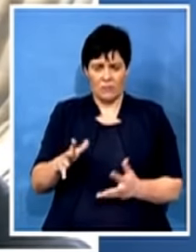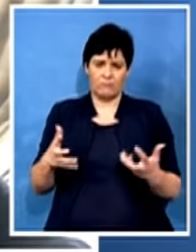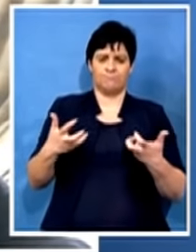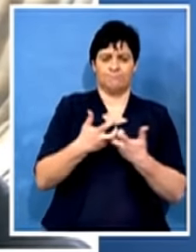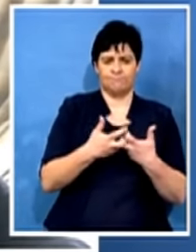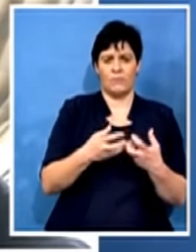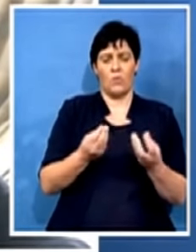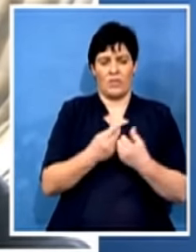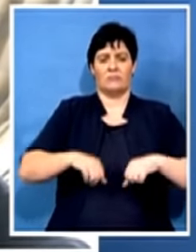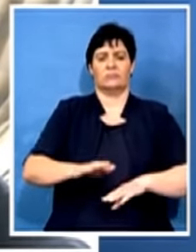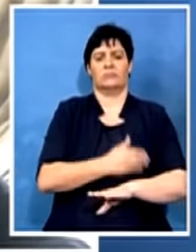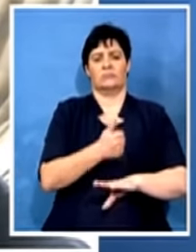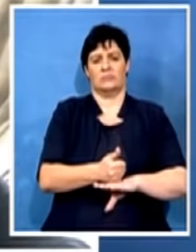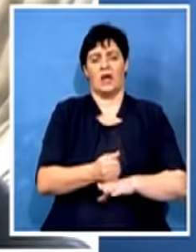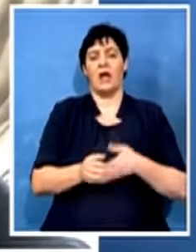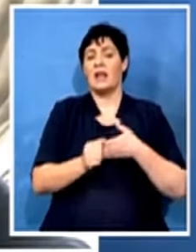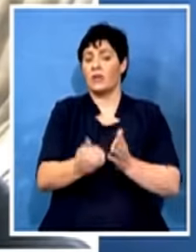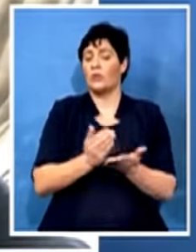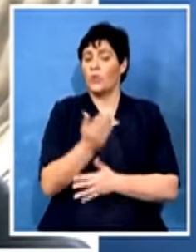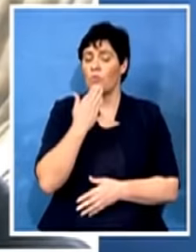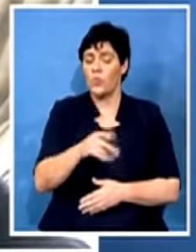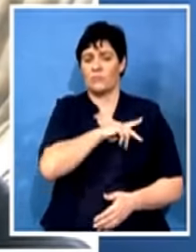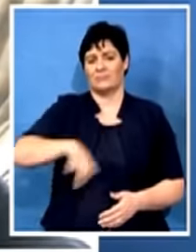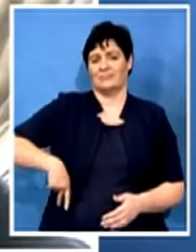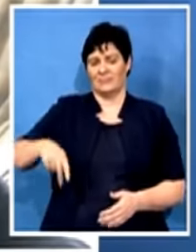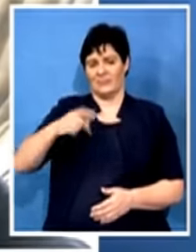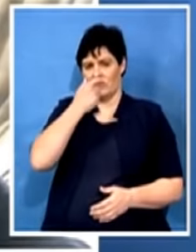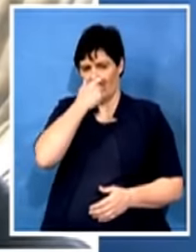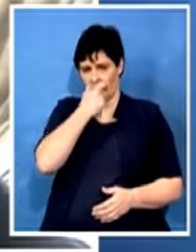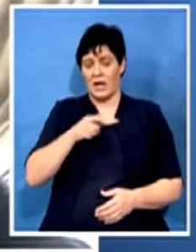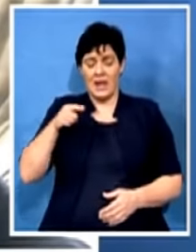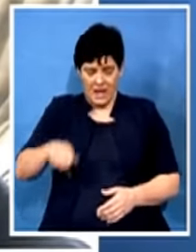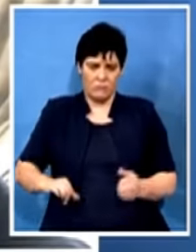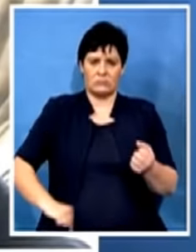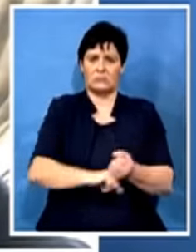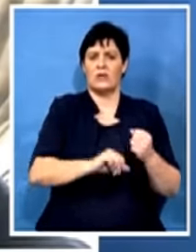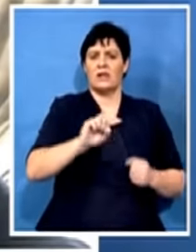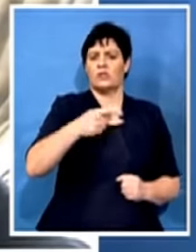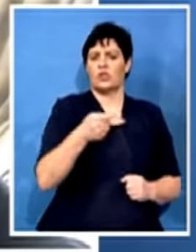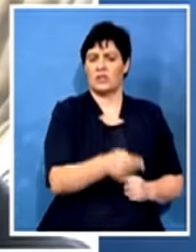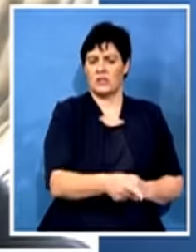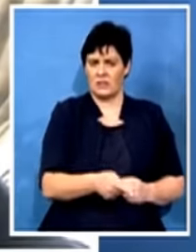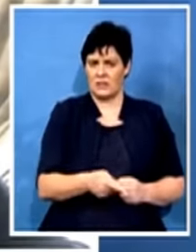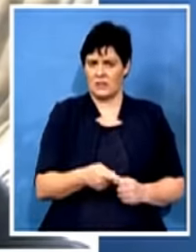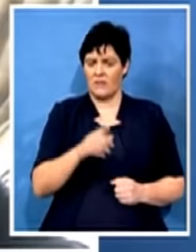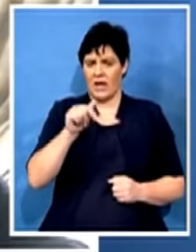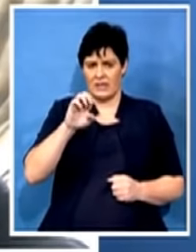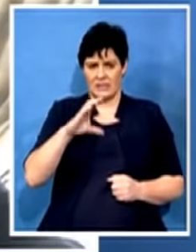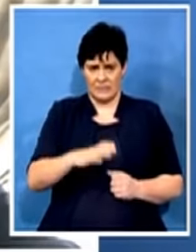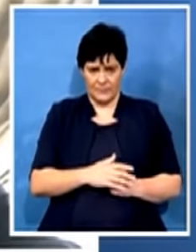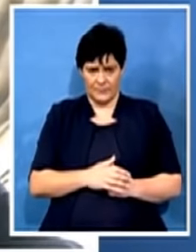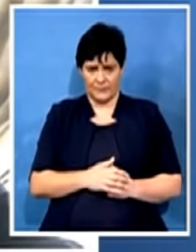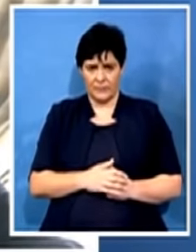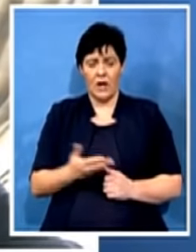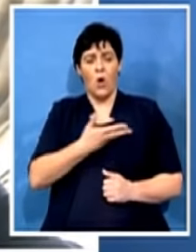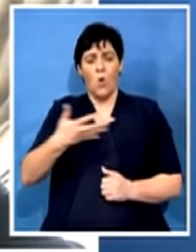Cyril Ramaphosa. Now they won't come out and defend the secretary general of the ANC. You've got the ANC Women's League, which is also finding